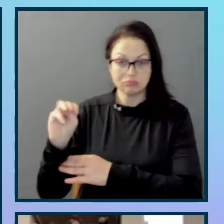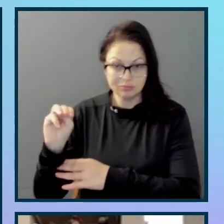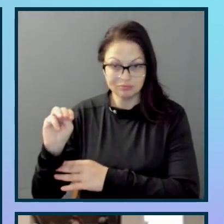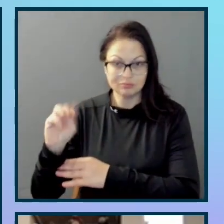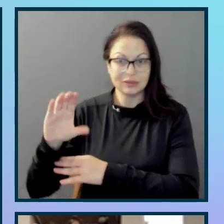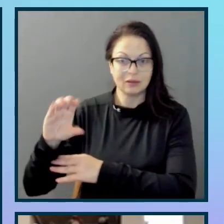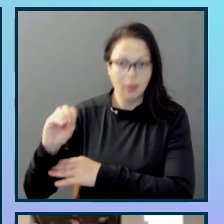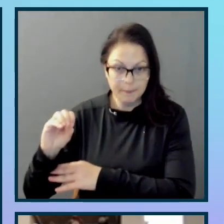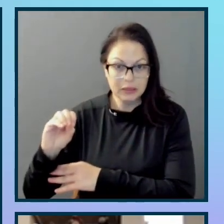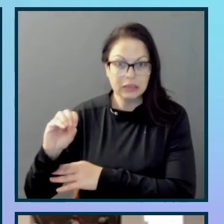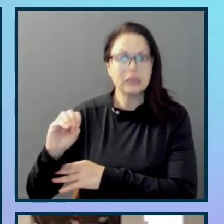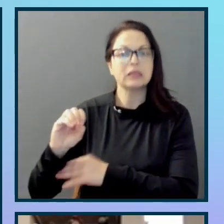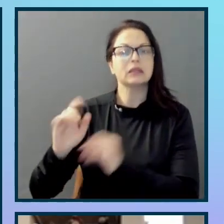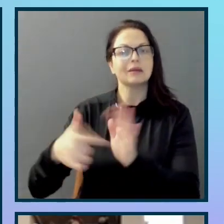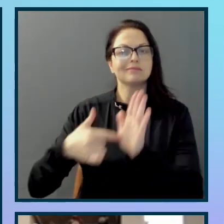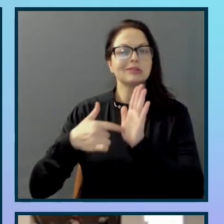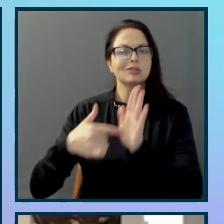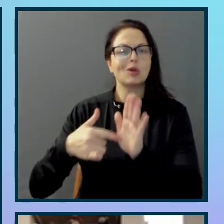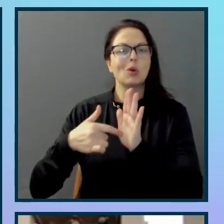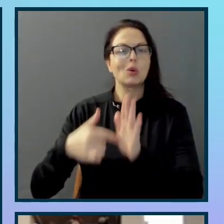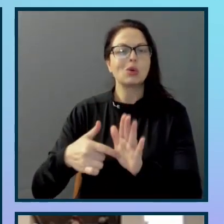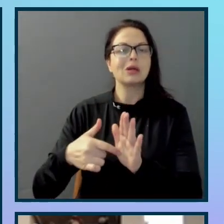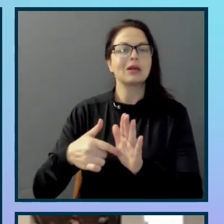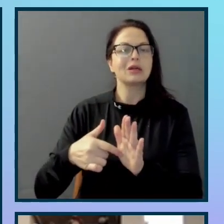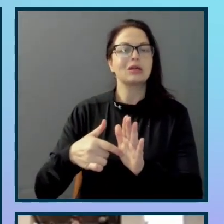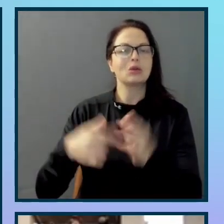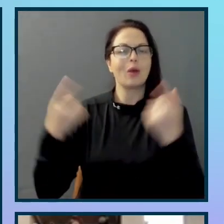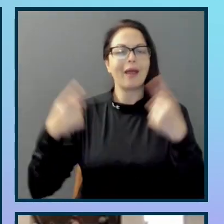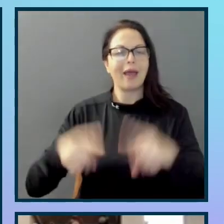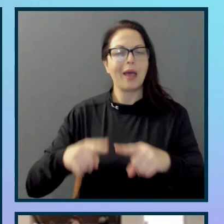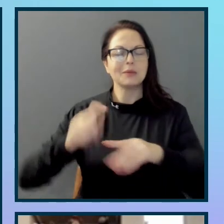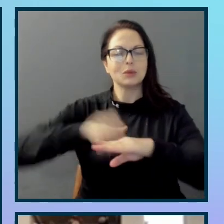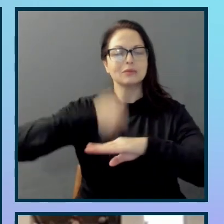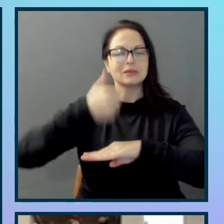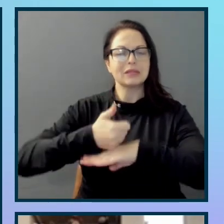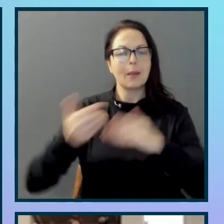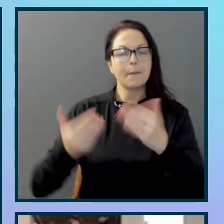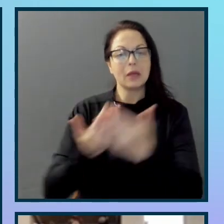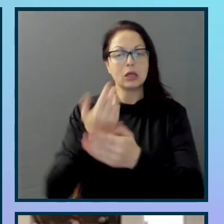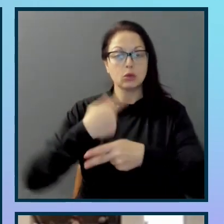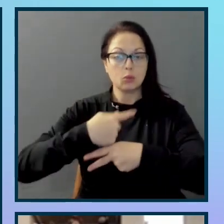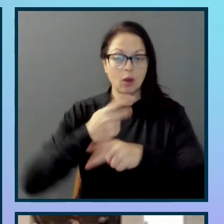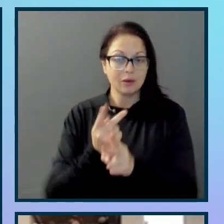inaccessible product. Again, not ideal. The end.